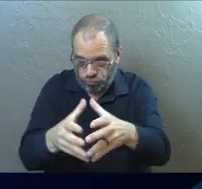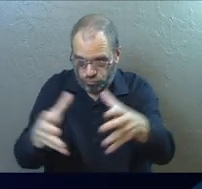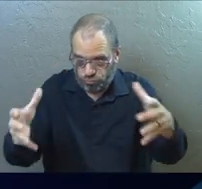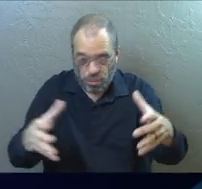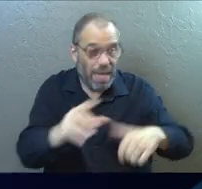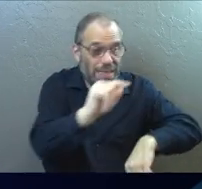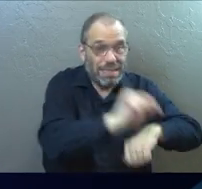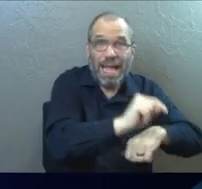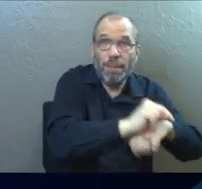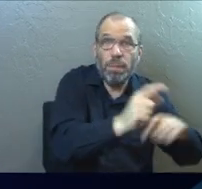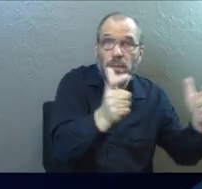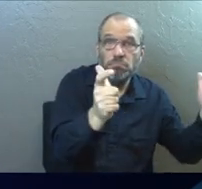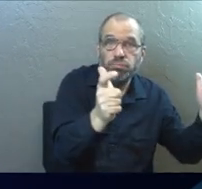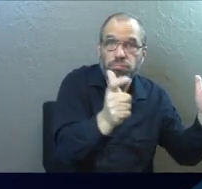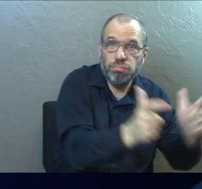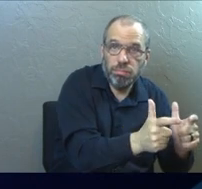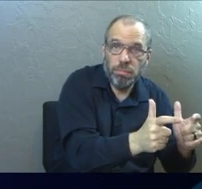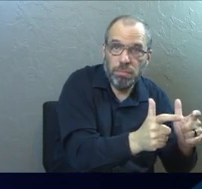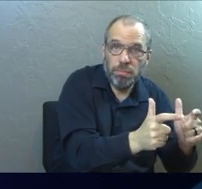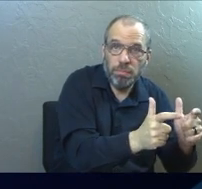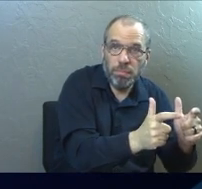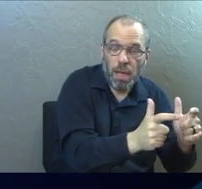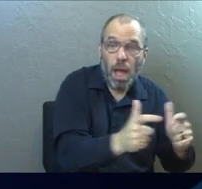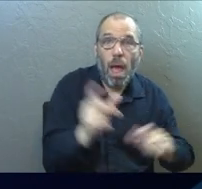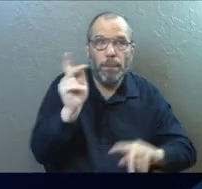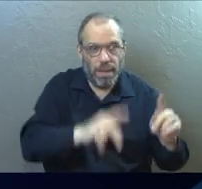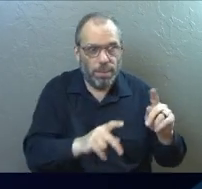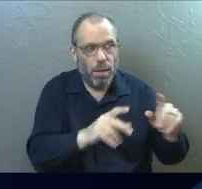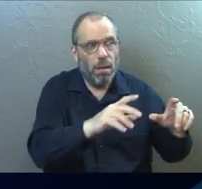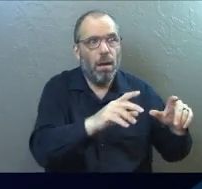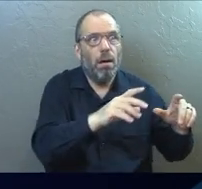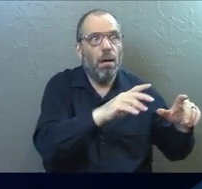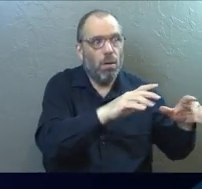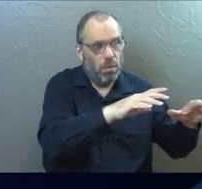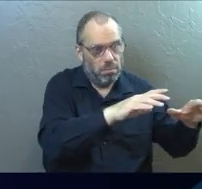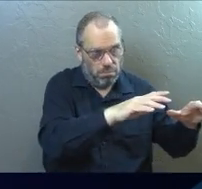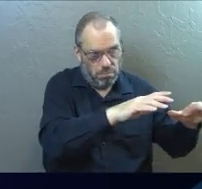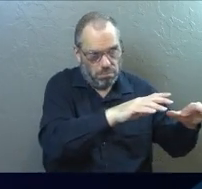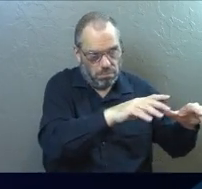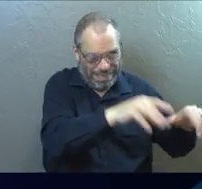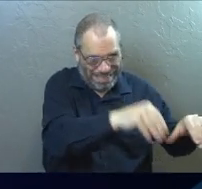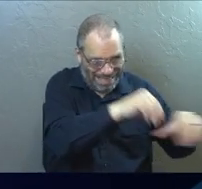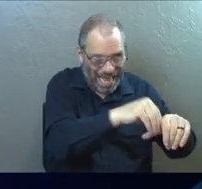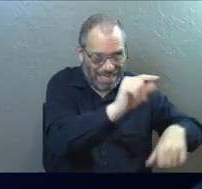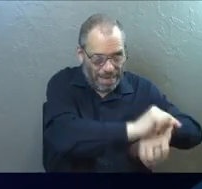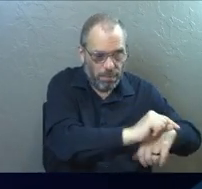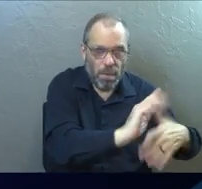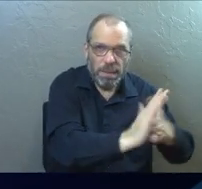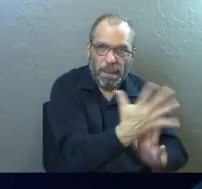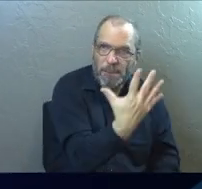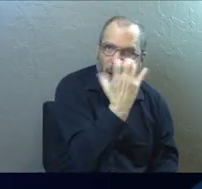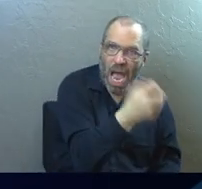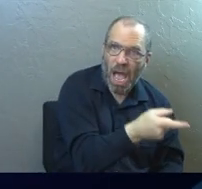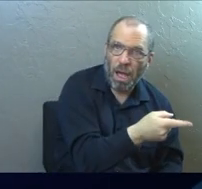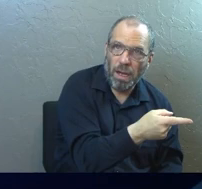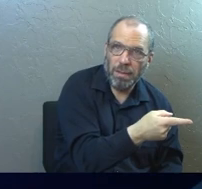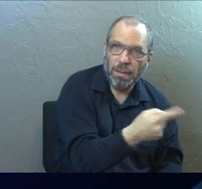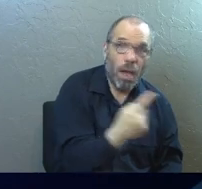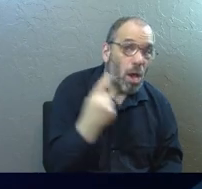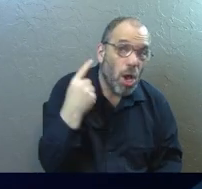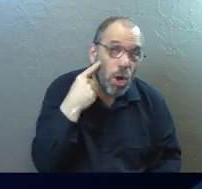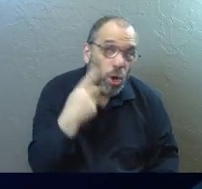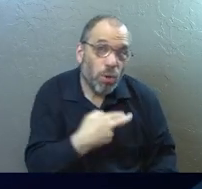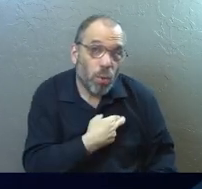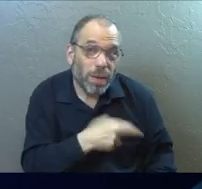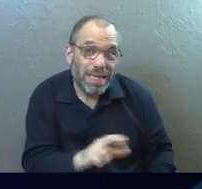bigger, guess what? The temple got smaller and people who are leading up that temple got mad. Ever hear